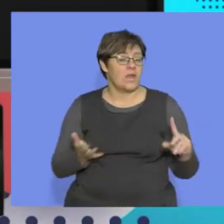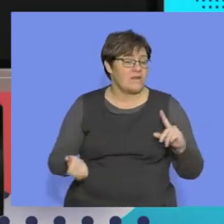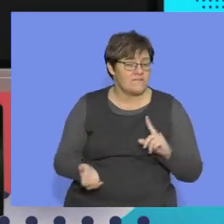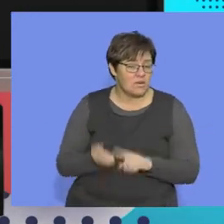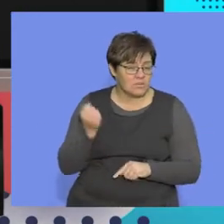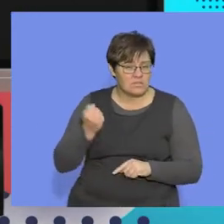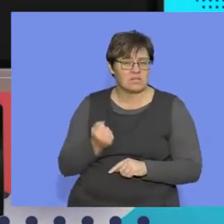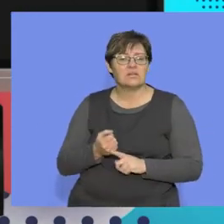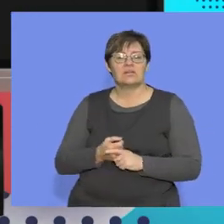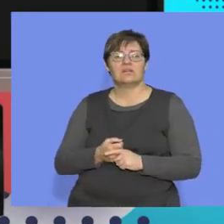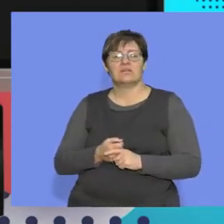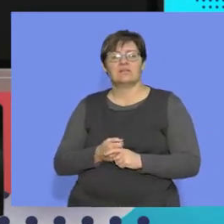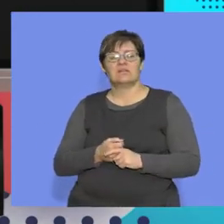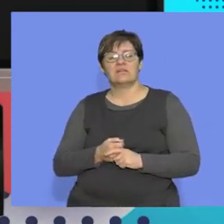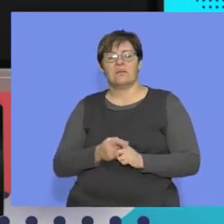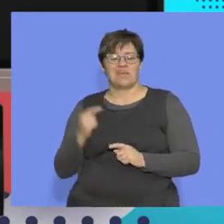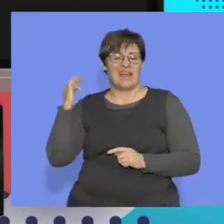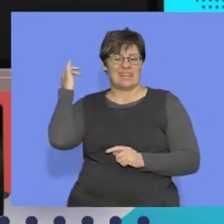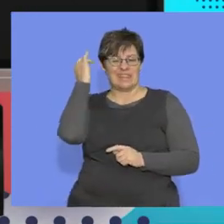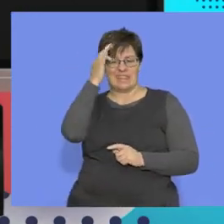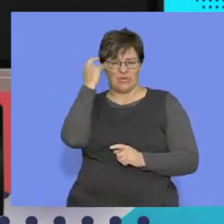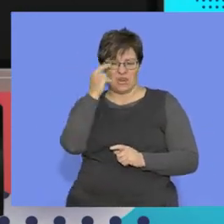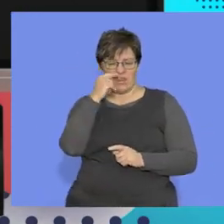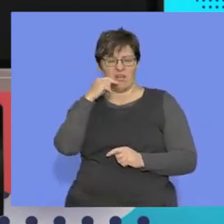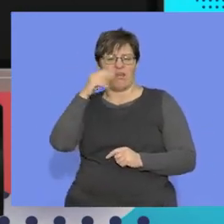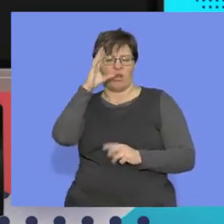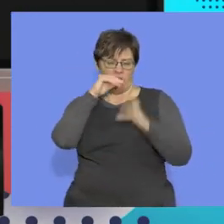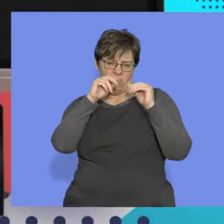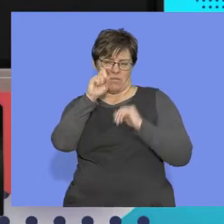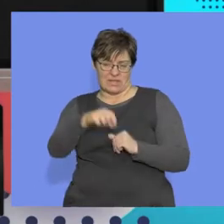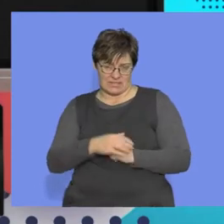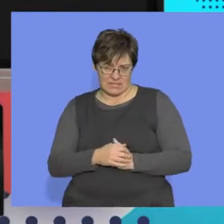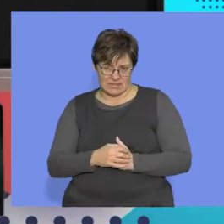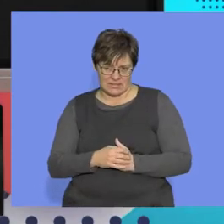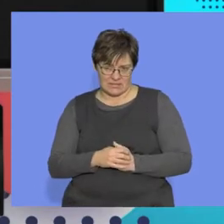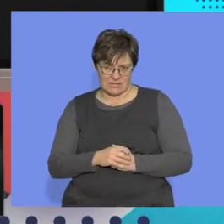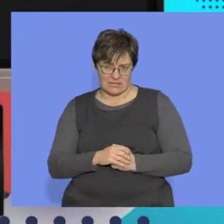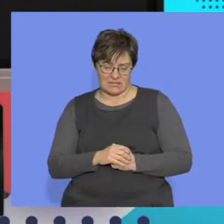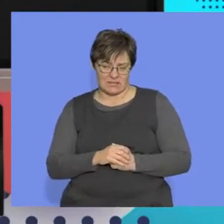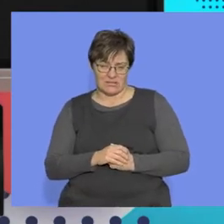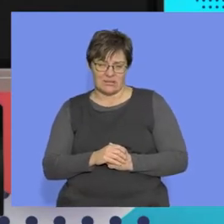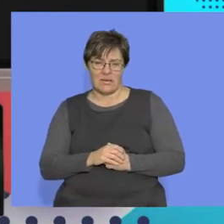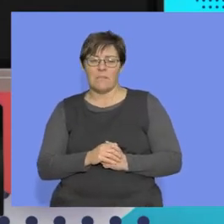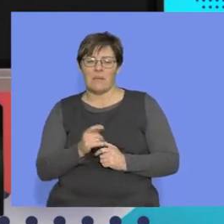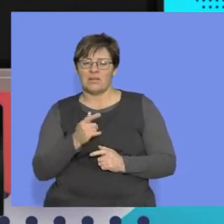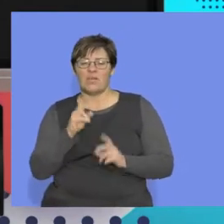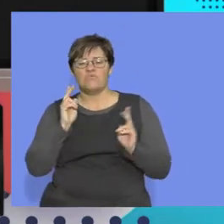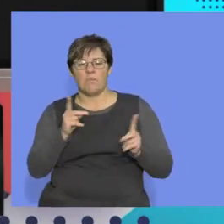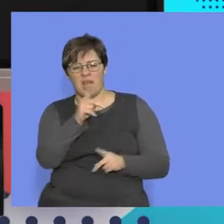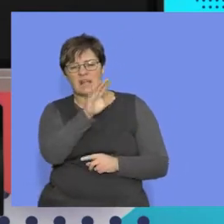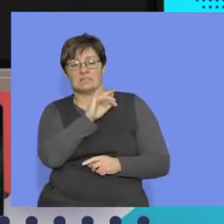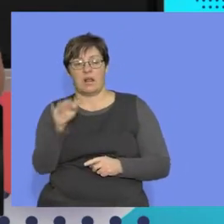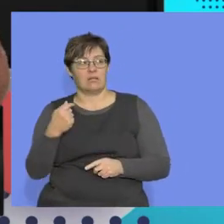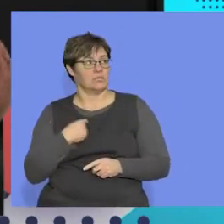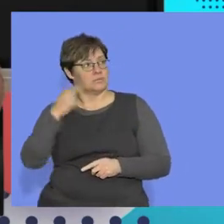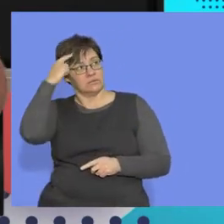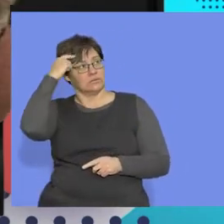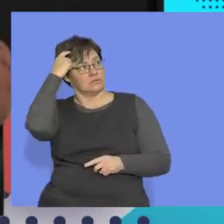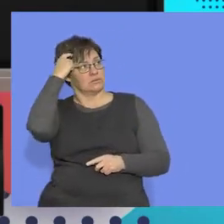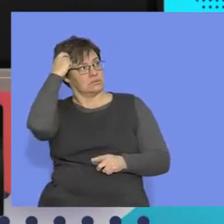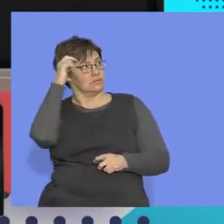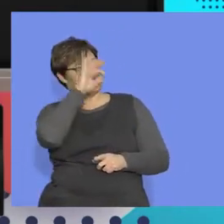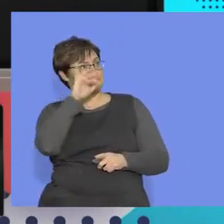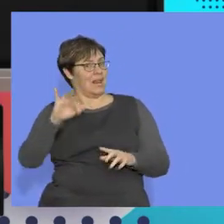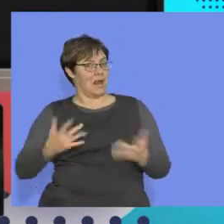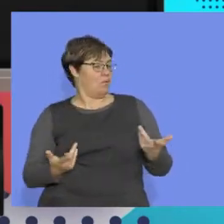where was it found? So there is a little bit of theory learning that you need to have there. But usually they're going to spell it for you, so you don't